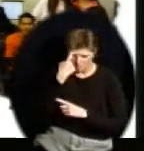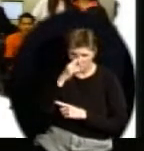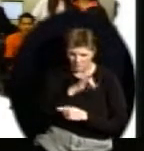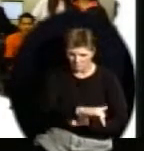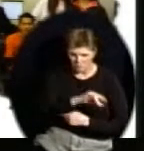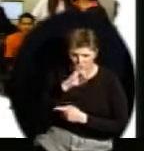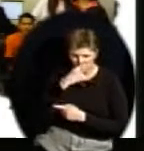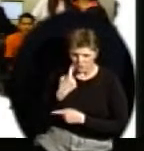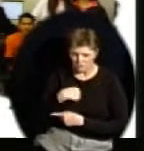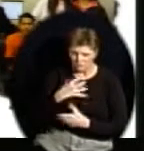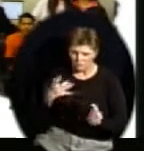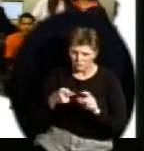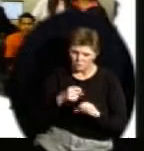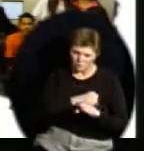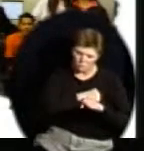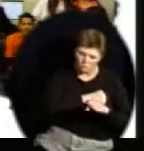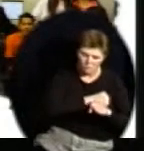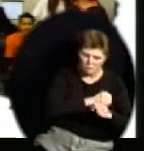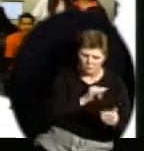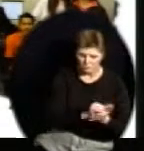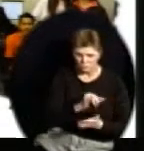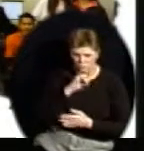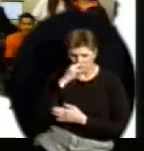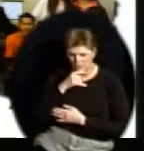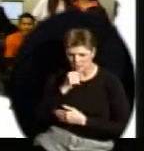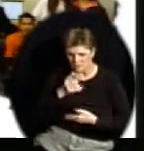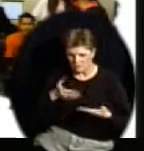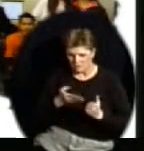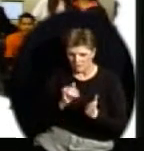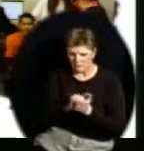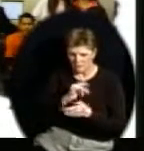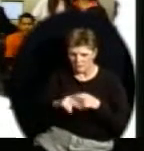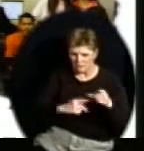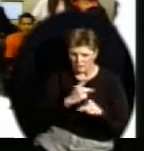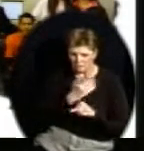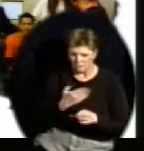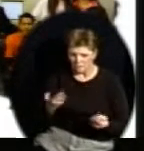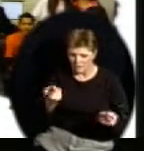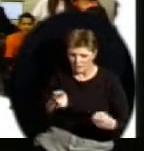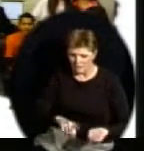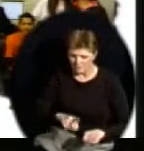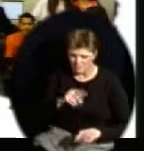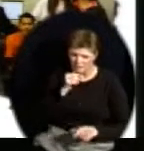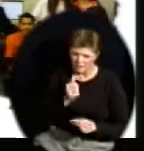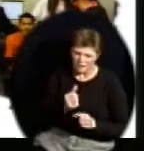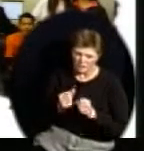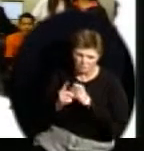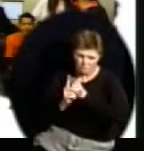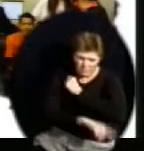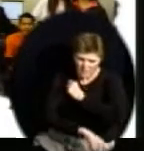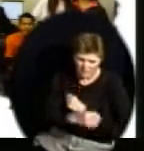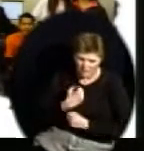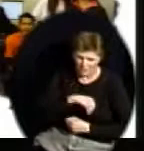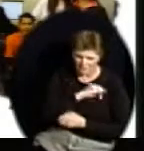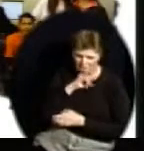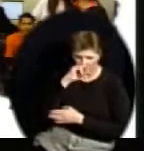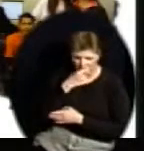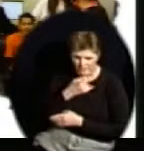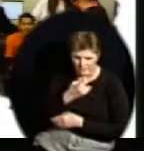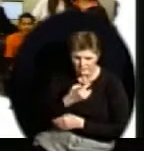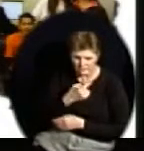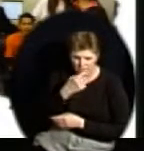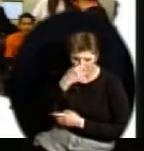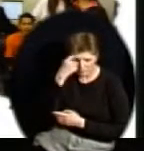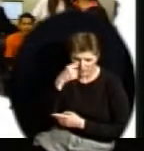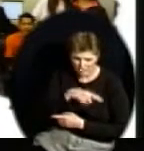much guard against that, use our guiding principles and make sure that students are not penalized again in recognition of the fact that they